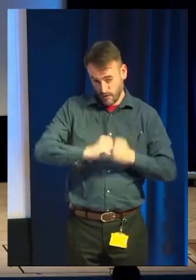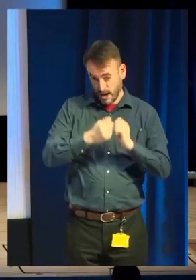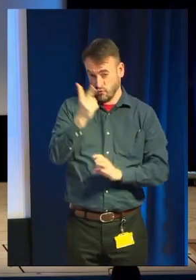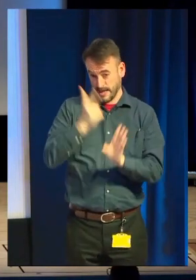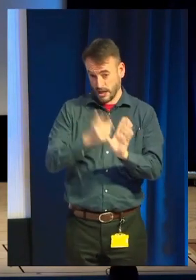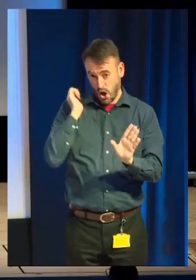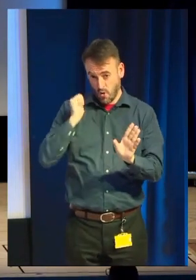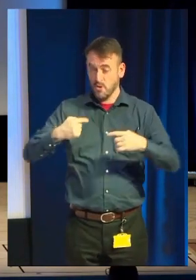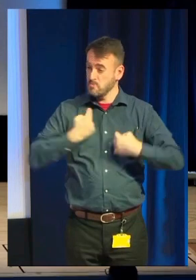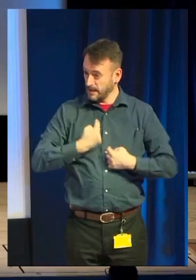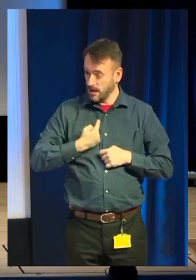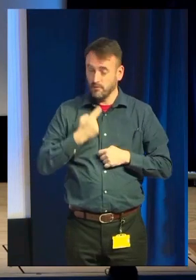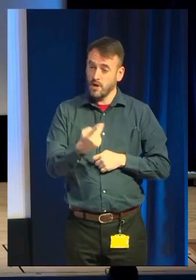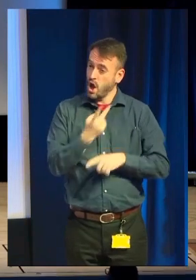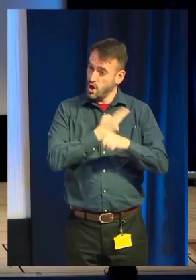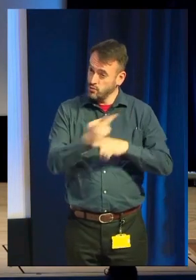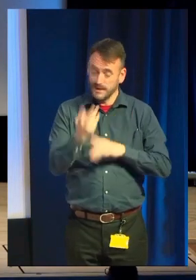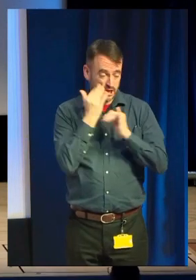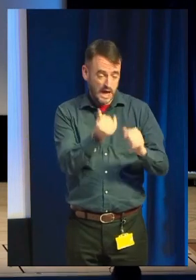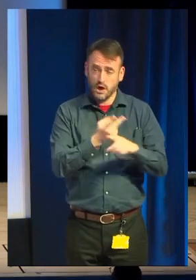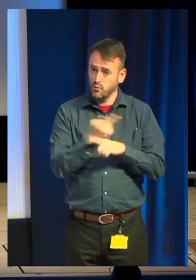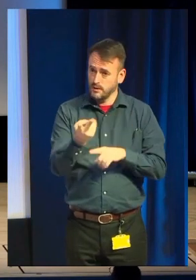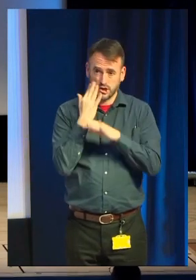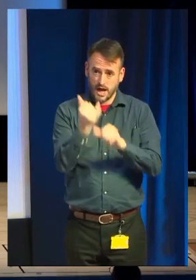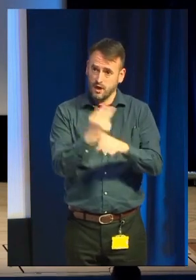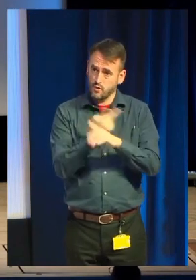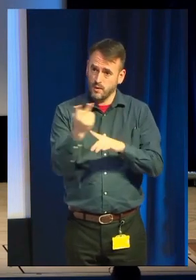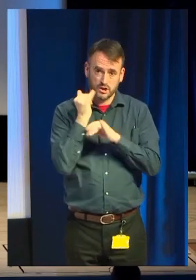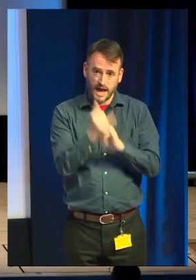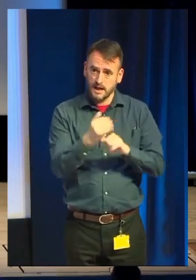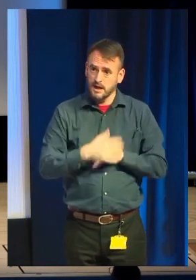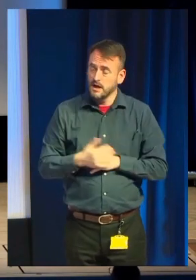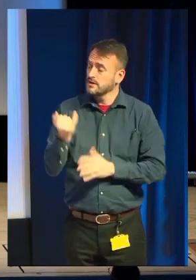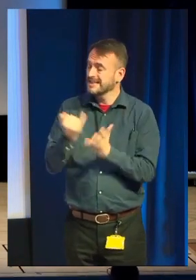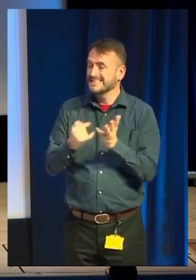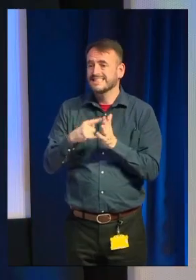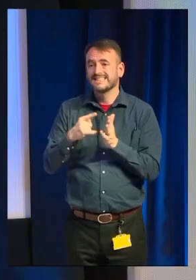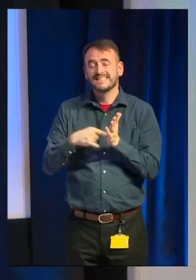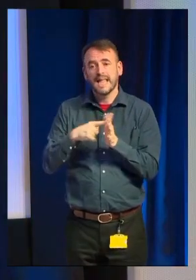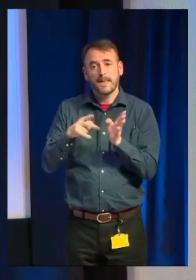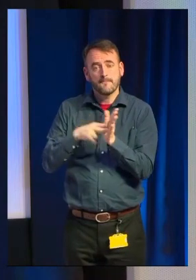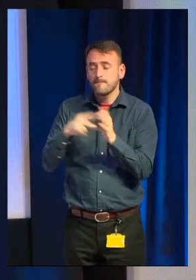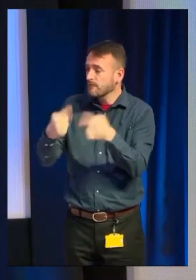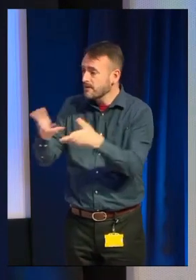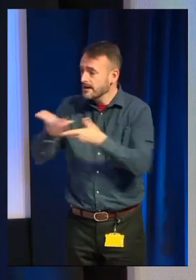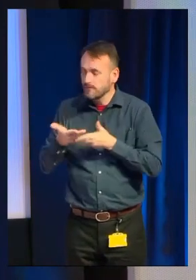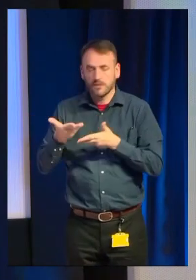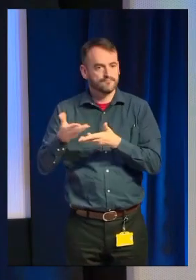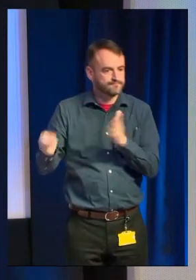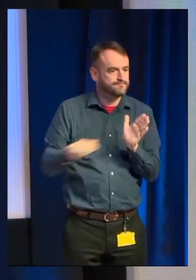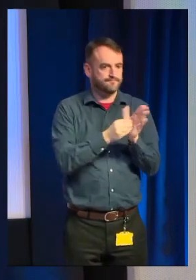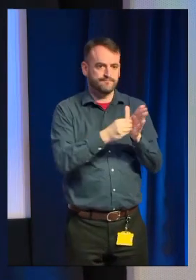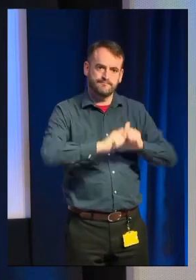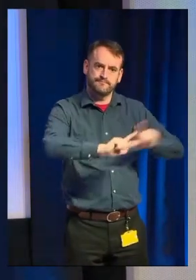And we use everything that Steam makes available to us. So whatever platform you're selling on, use all the tools they give you to be relevant.